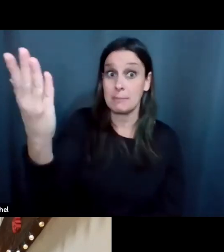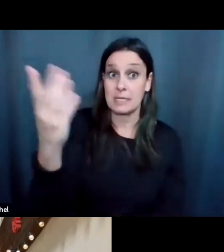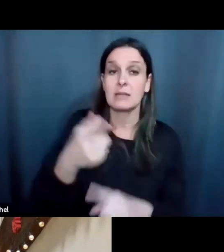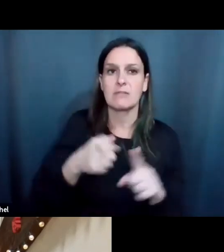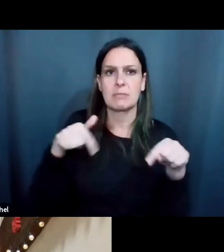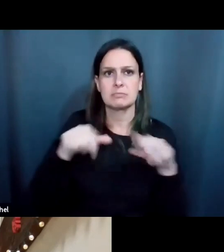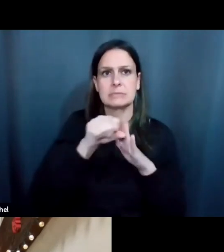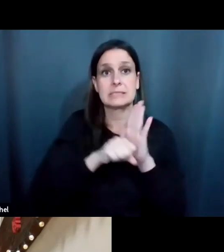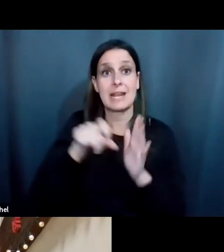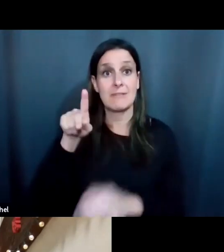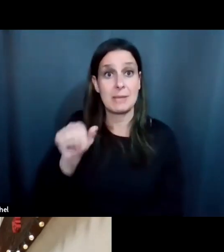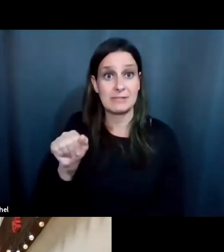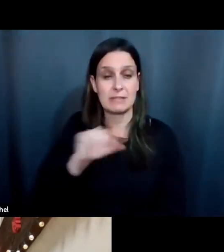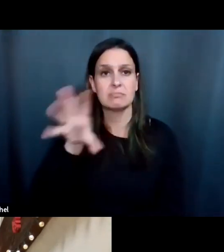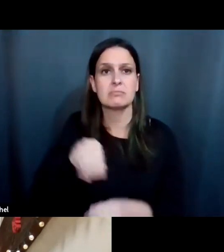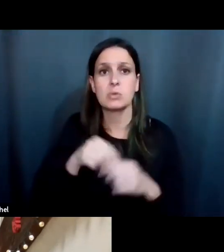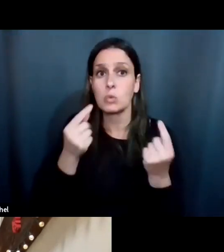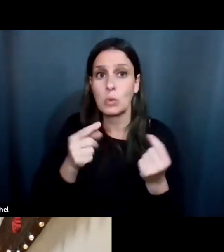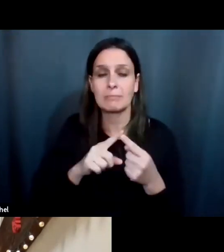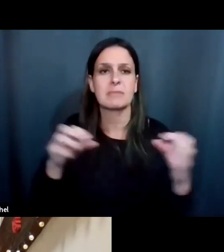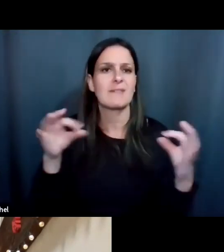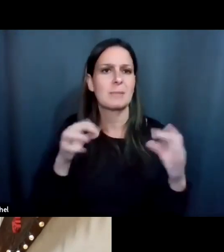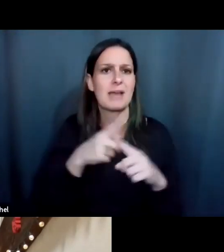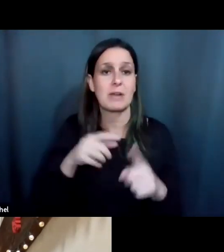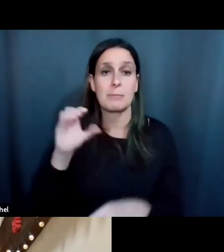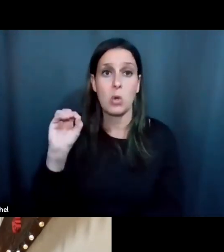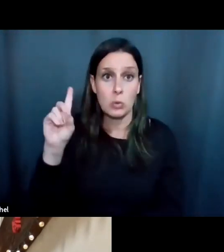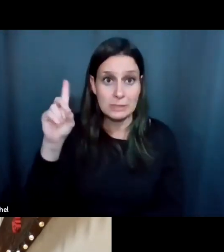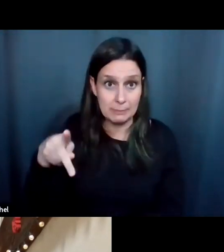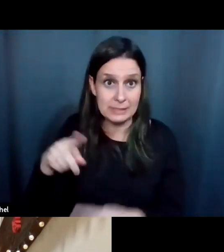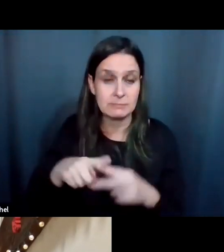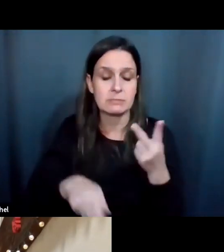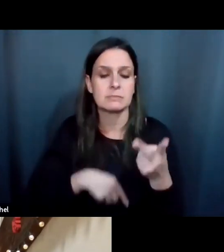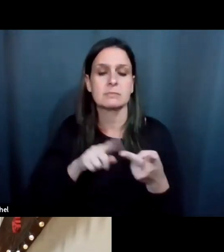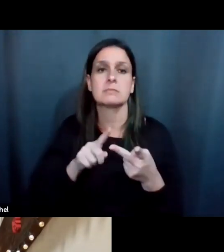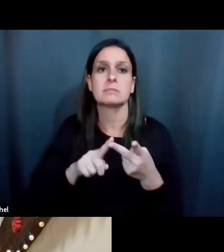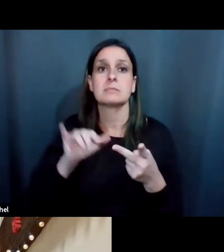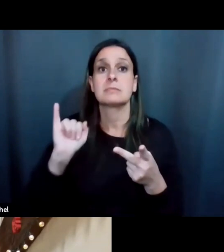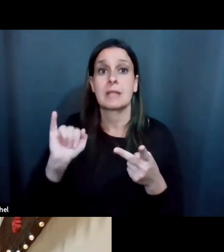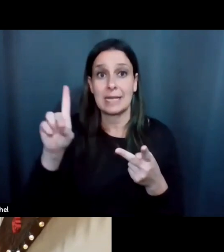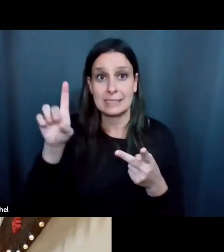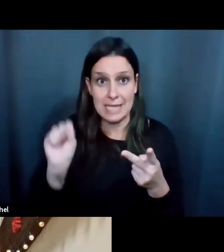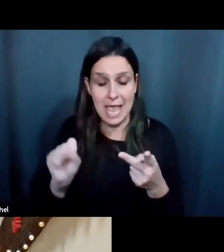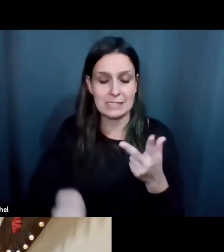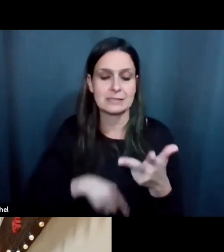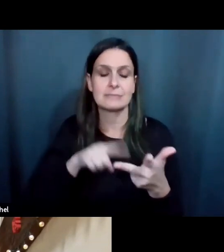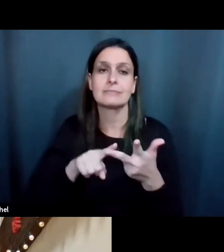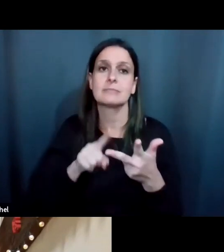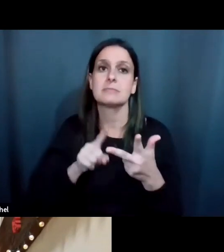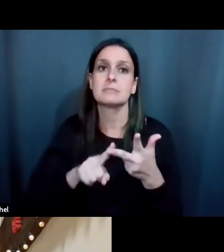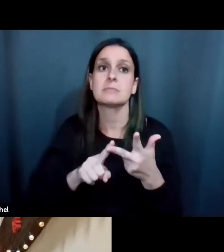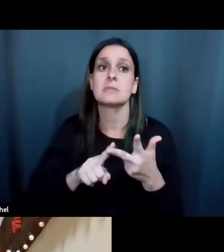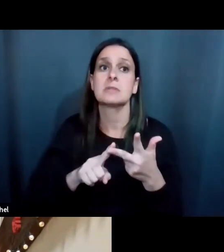Pennsylvania includes input from the Office of Developmental Programs, Intellectual Disability Services